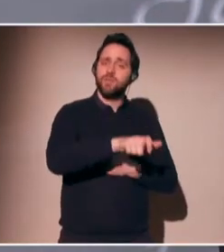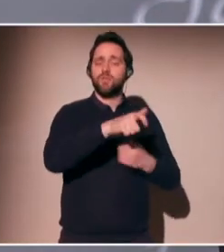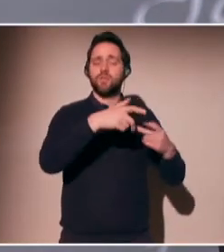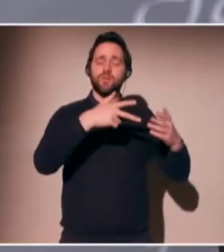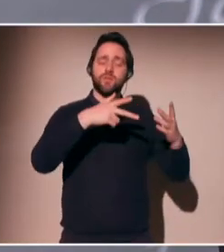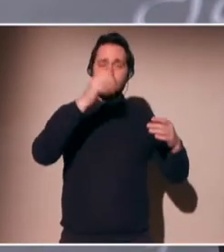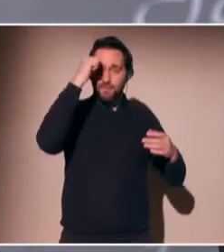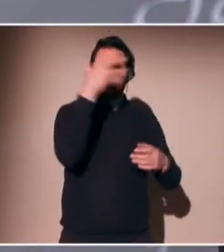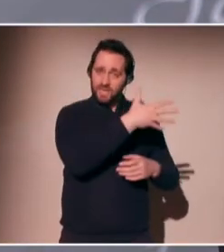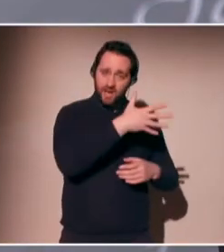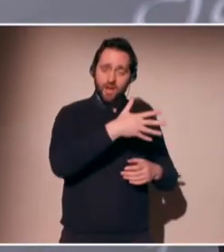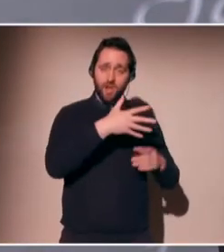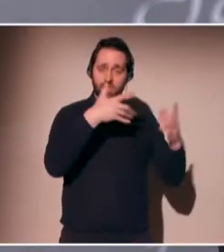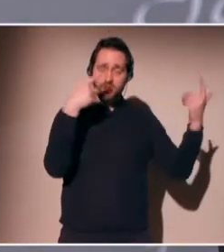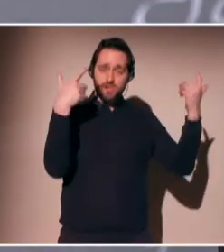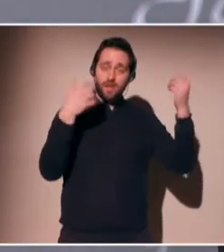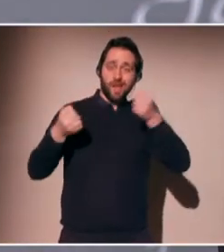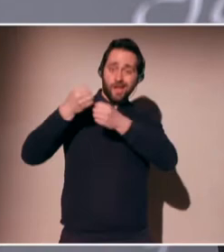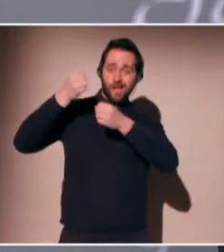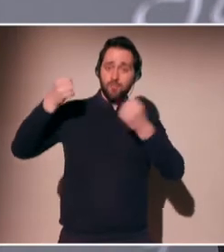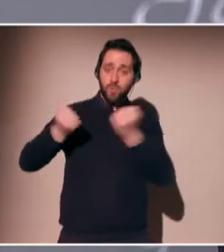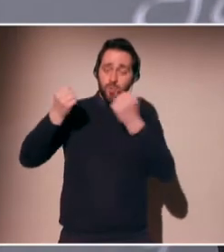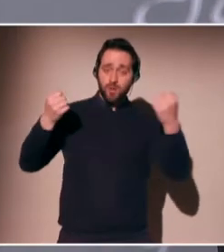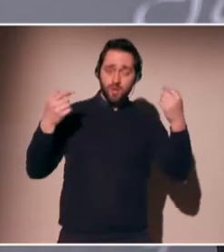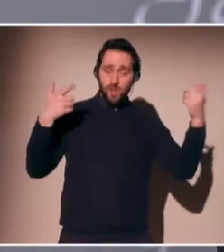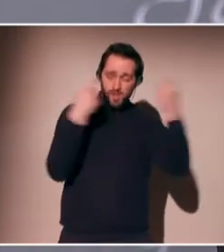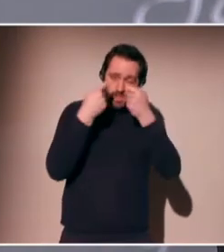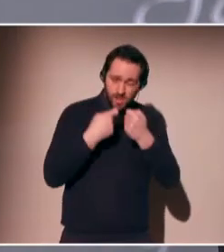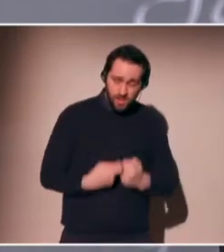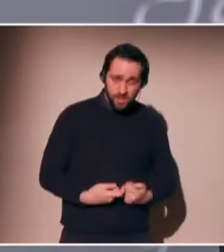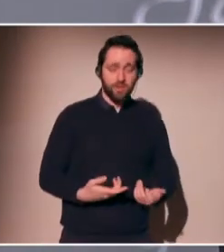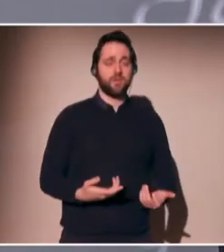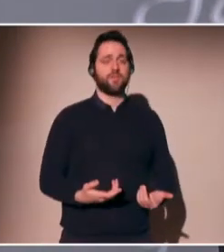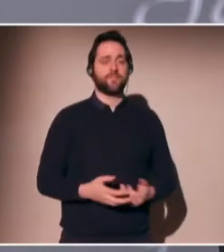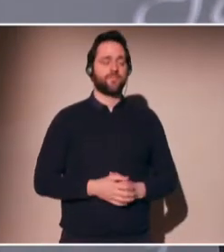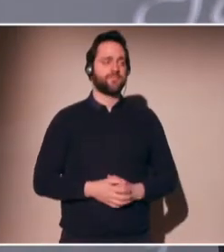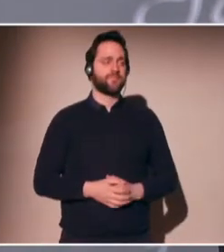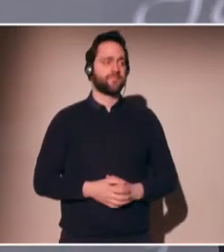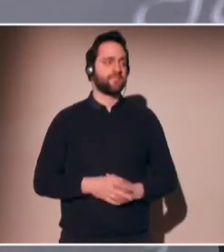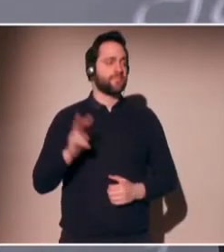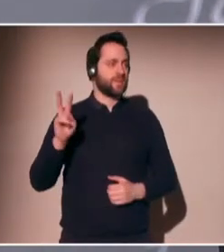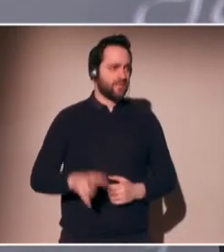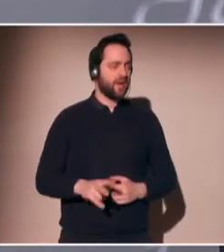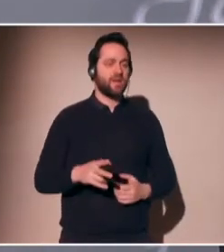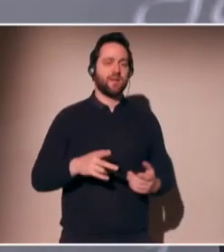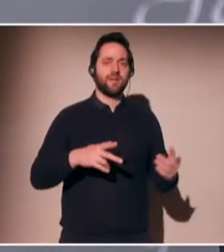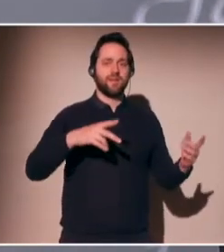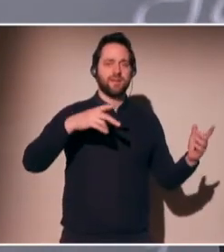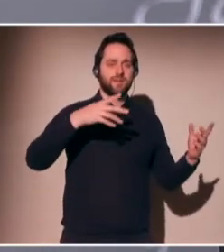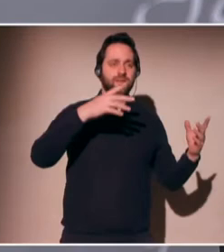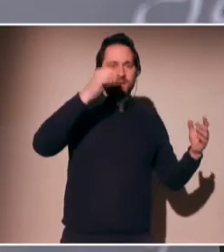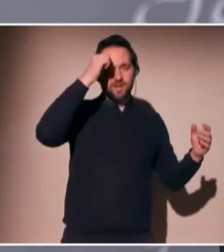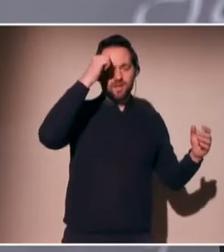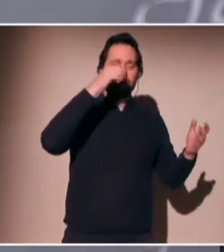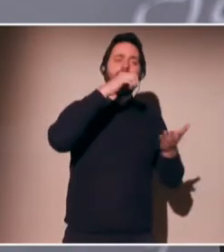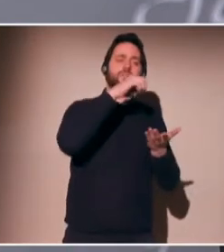the society was clicking black ads, arrest ads, when searching for black names. Later, at the FTC, we found that